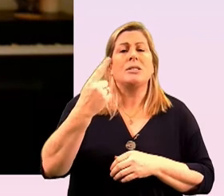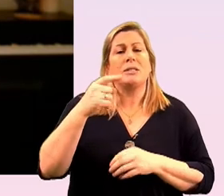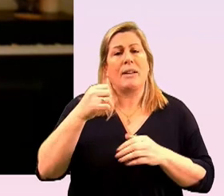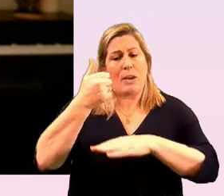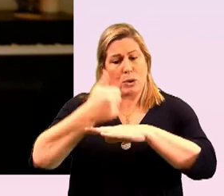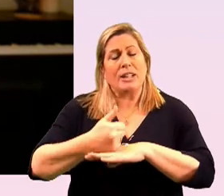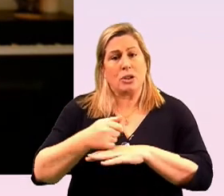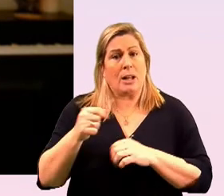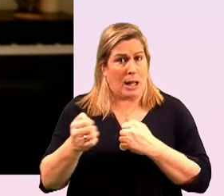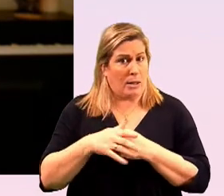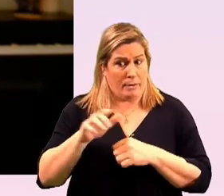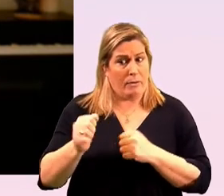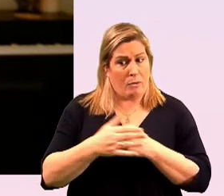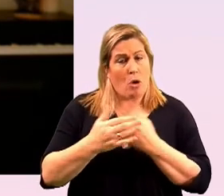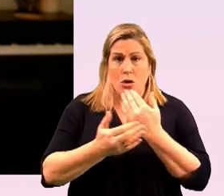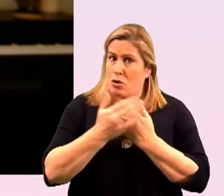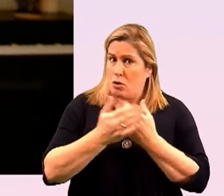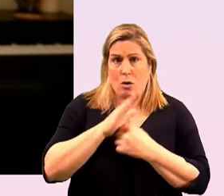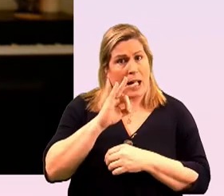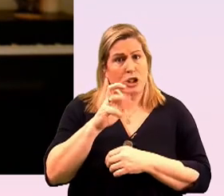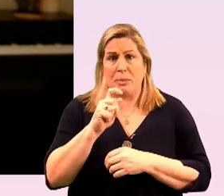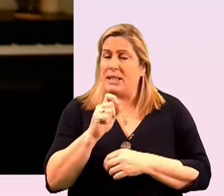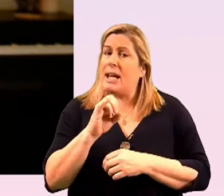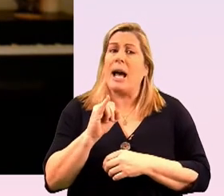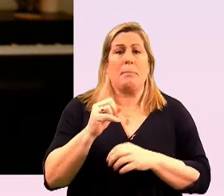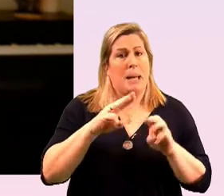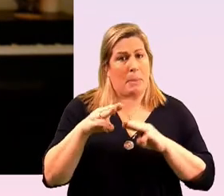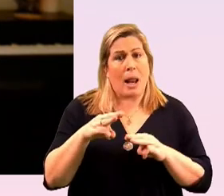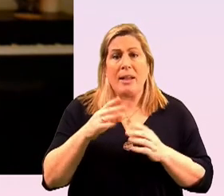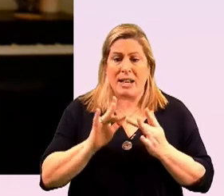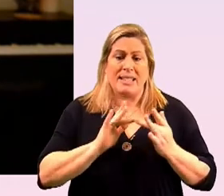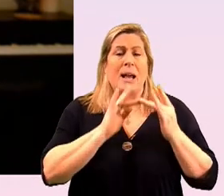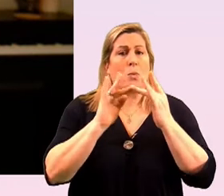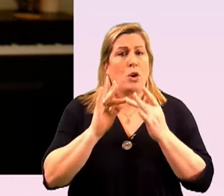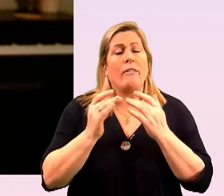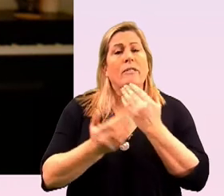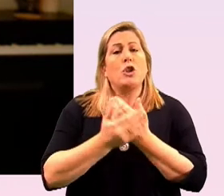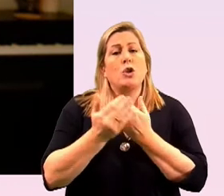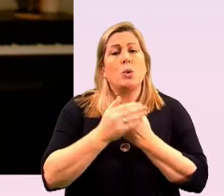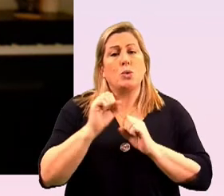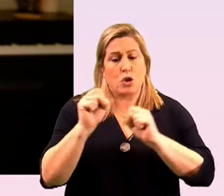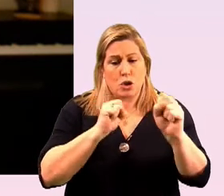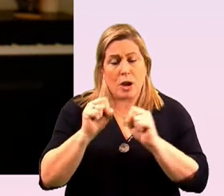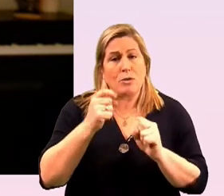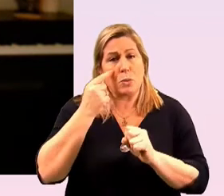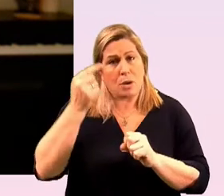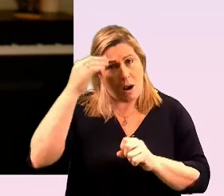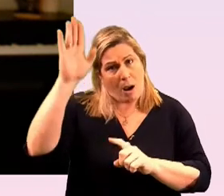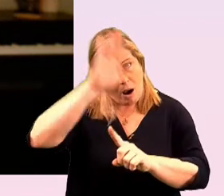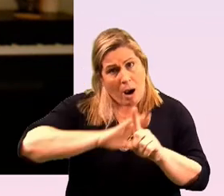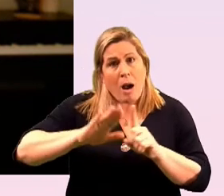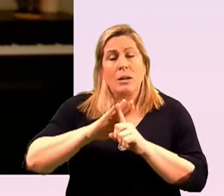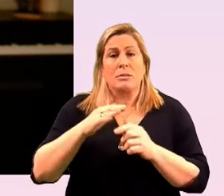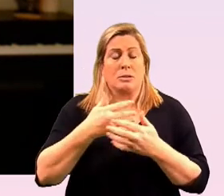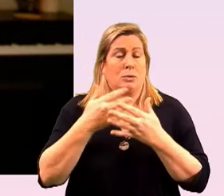lgbti young people and and really kind of the network of lgbti youth services that we see across the country with 52 and